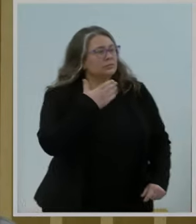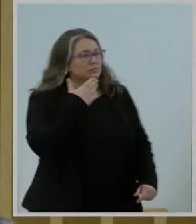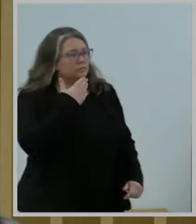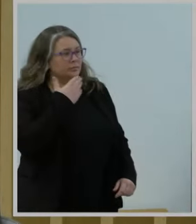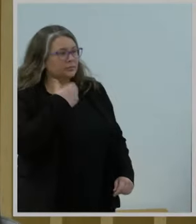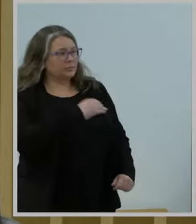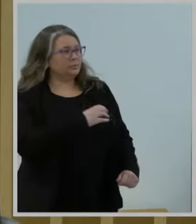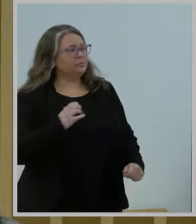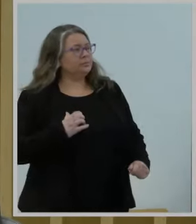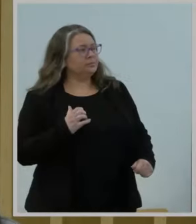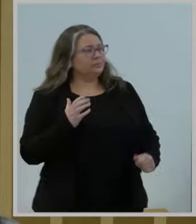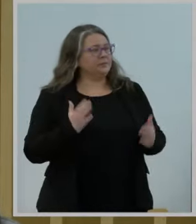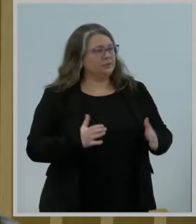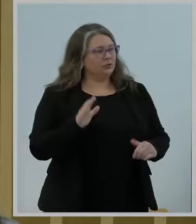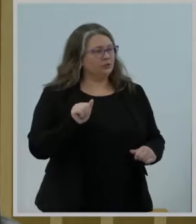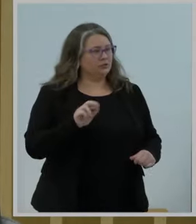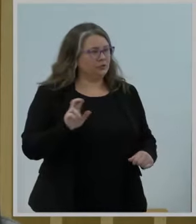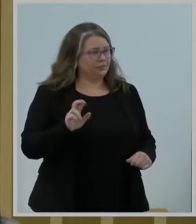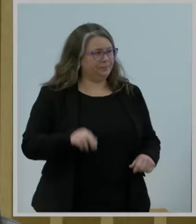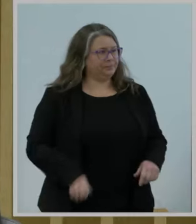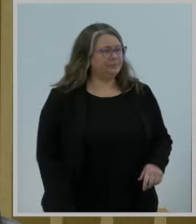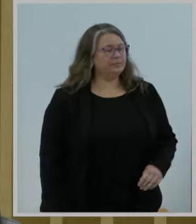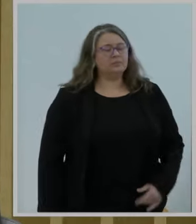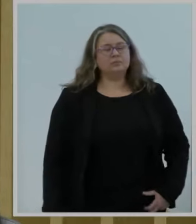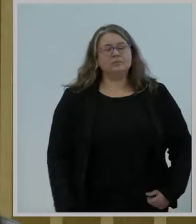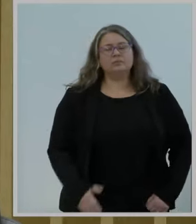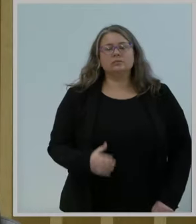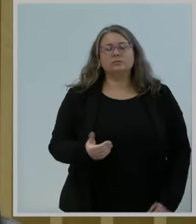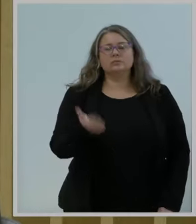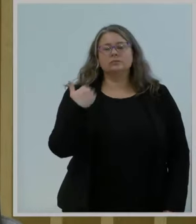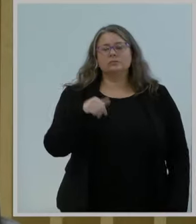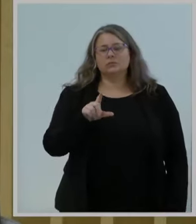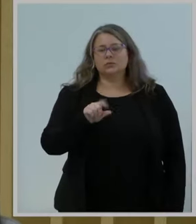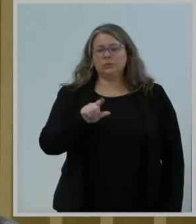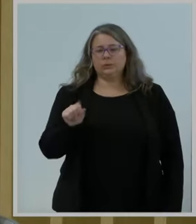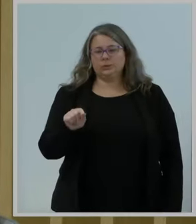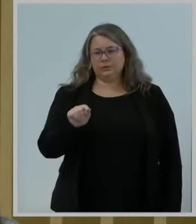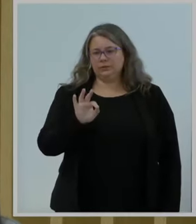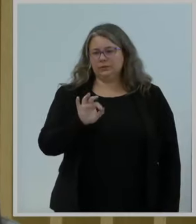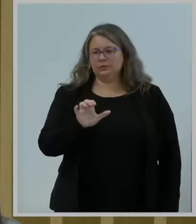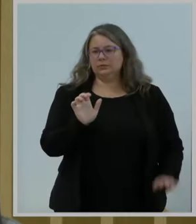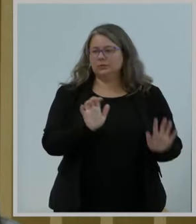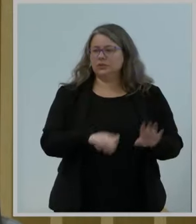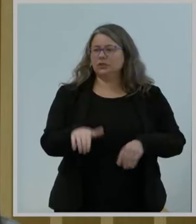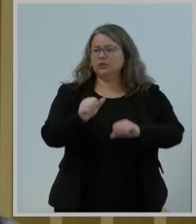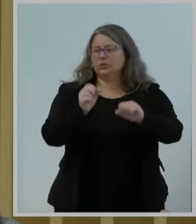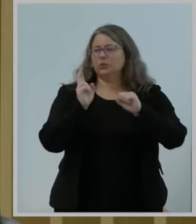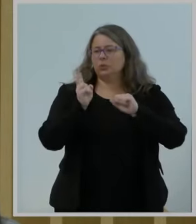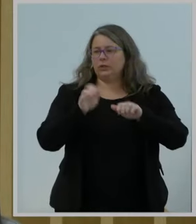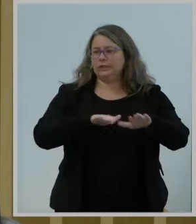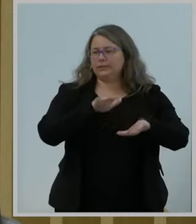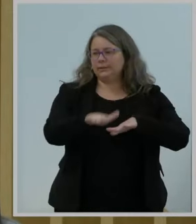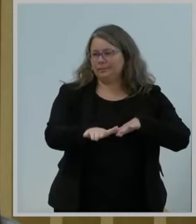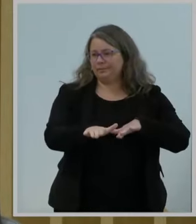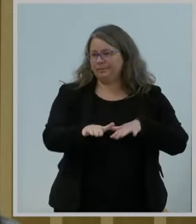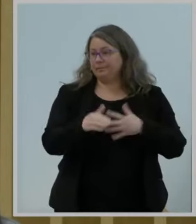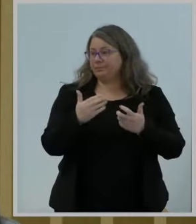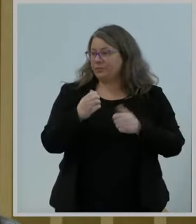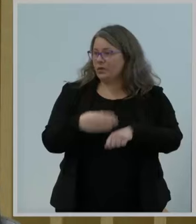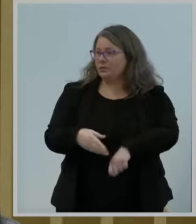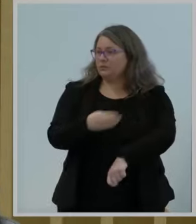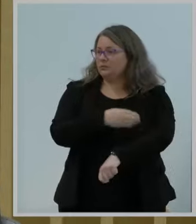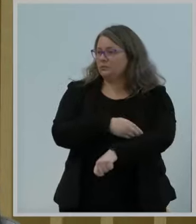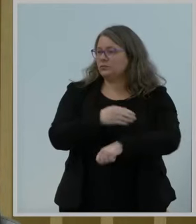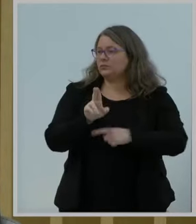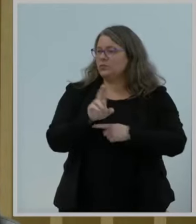In 2020, the FCC took a historic step to advance U.S. leadership in wireless. Back